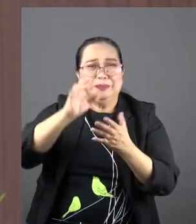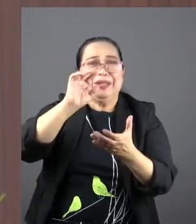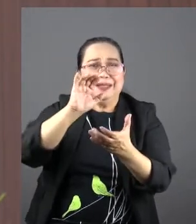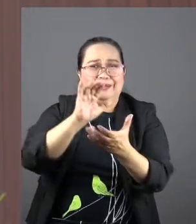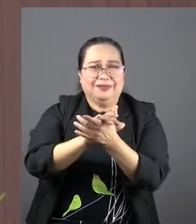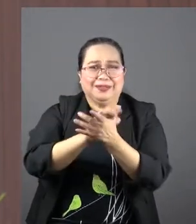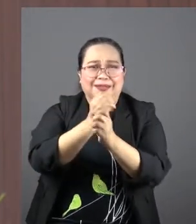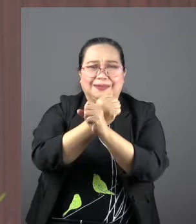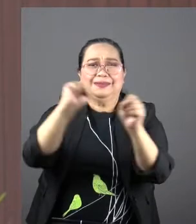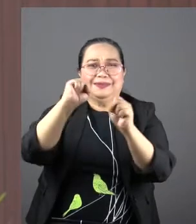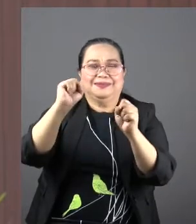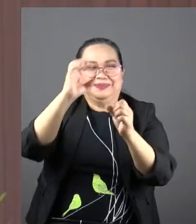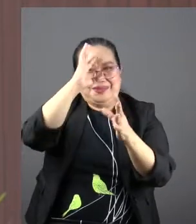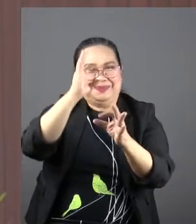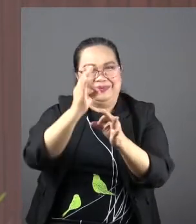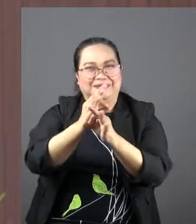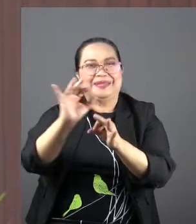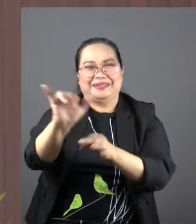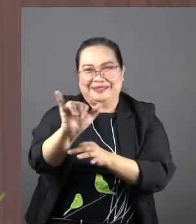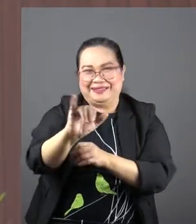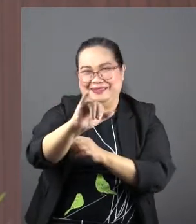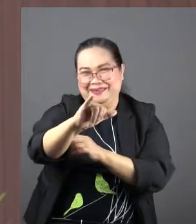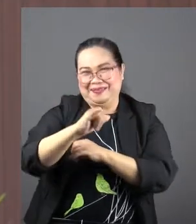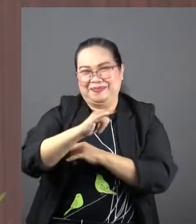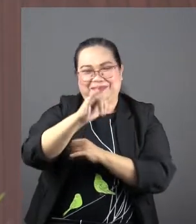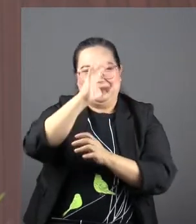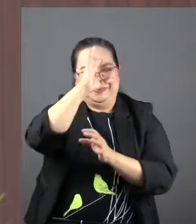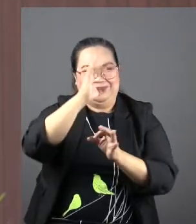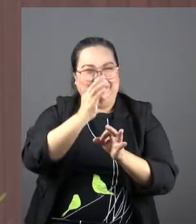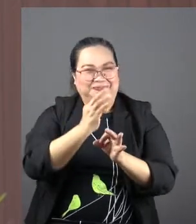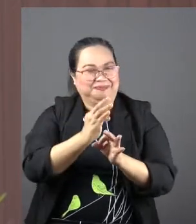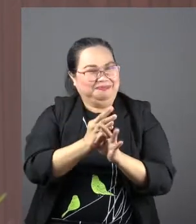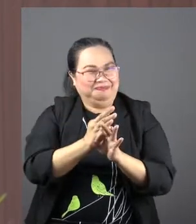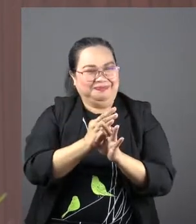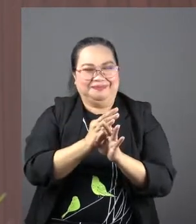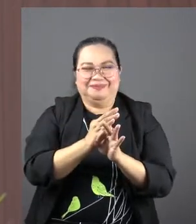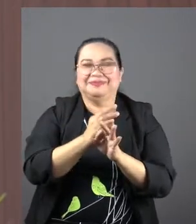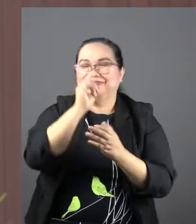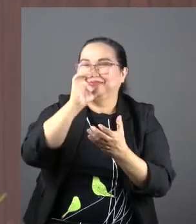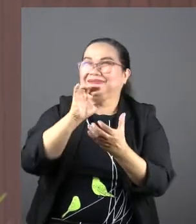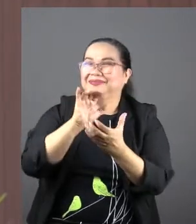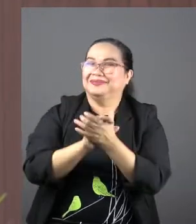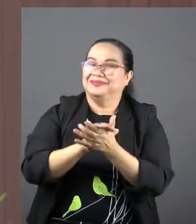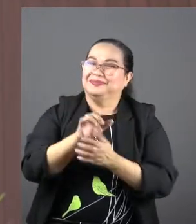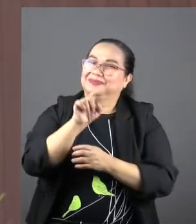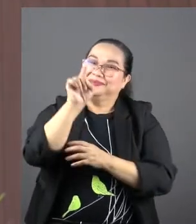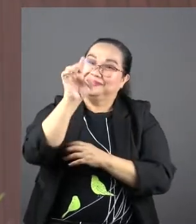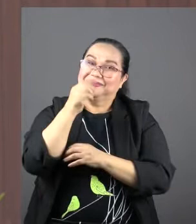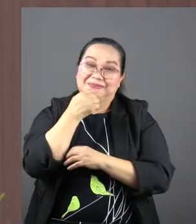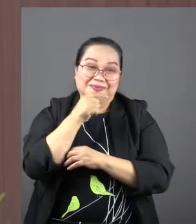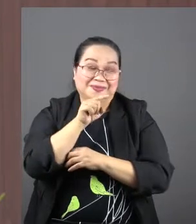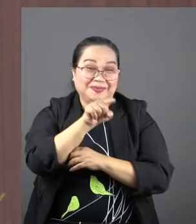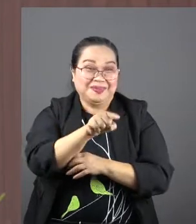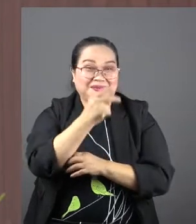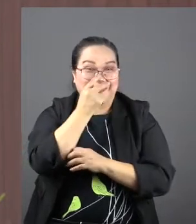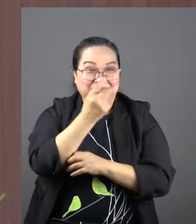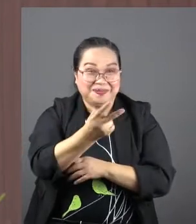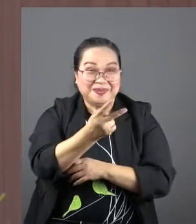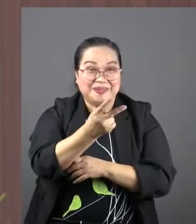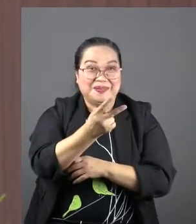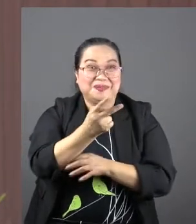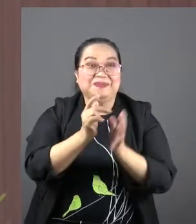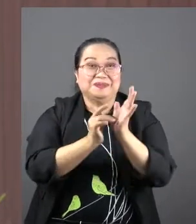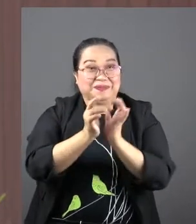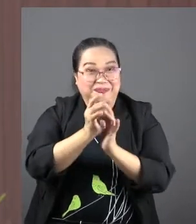faith, like we are saved by faith today. And this was a believer, and God told him, you're going to see the Messiah. And when Mary